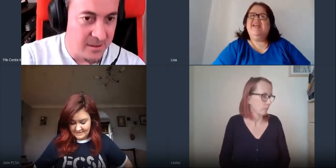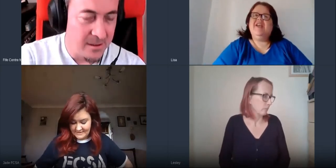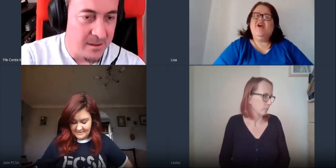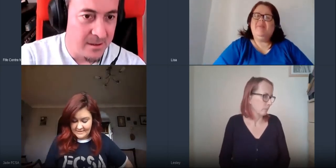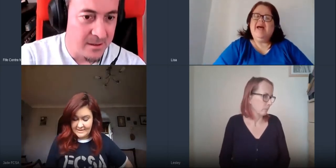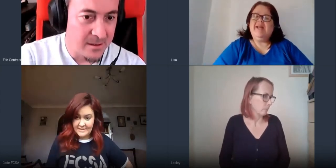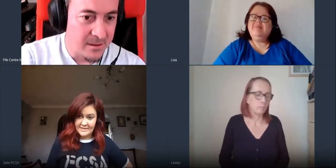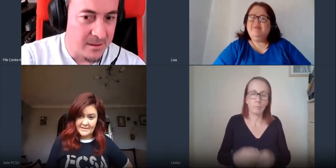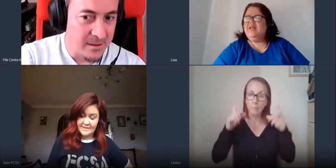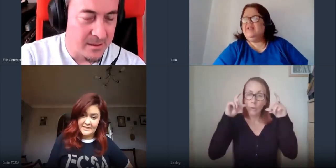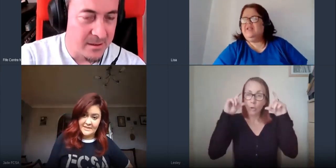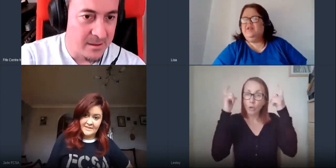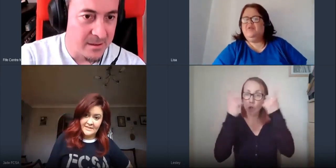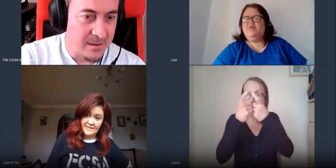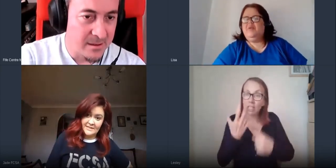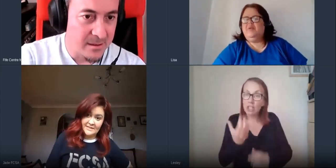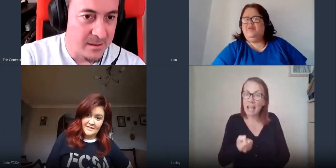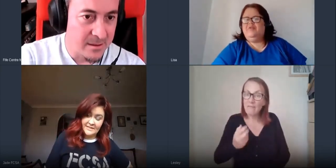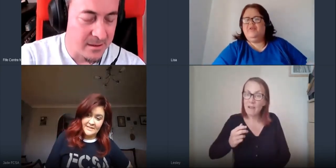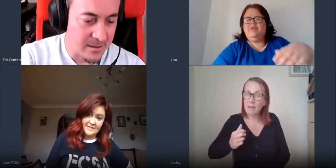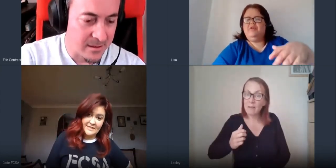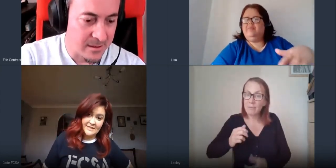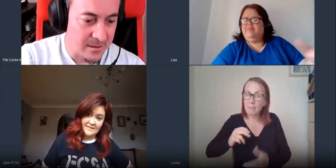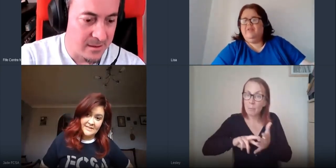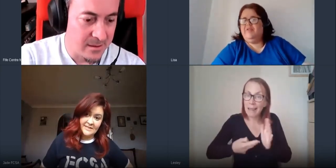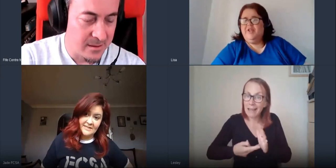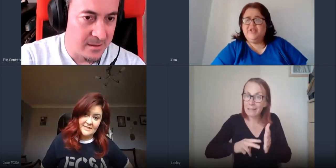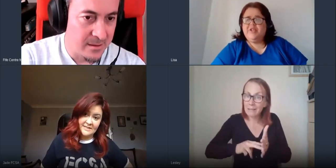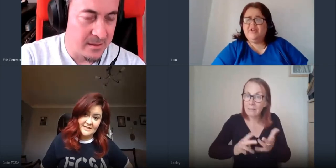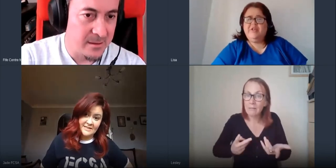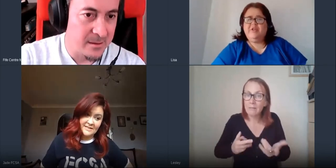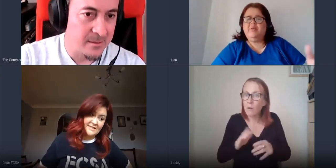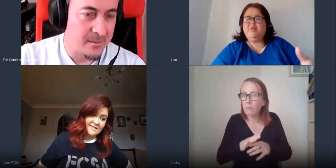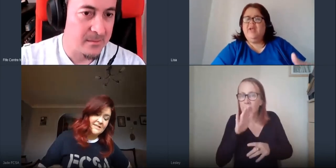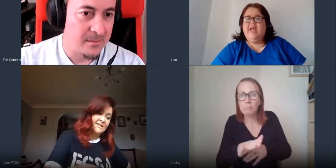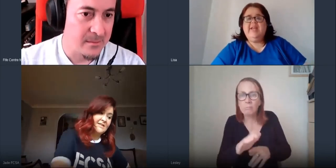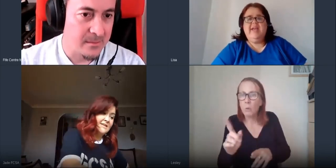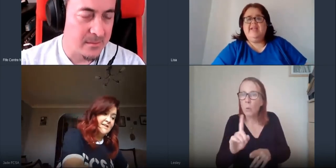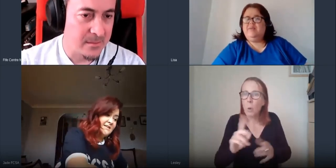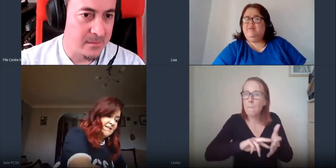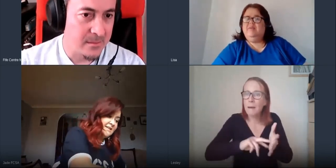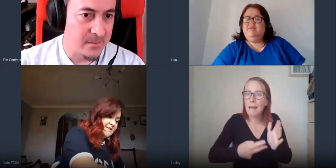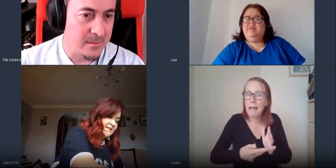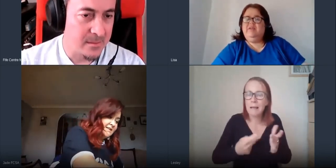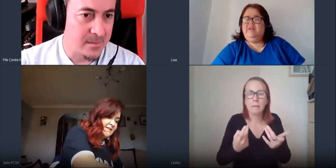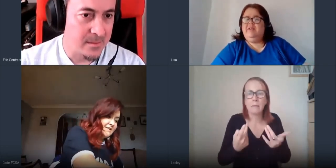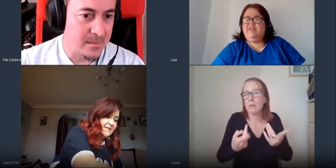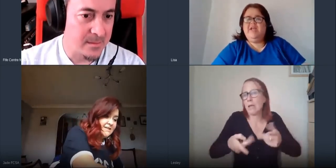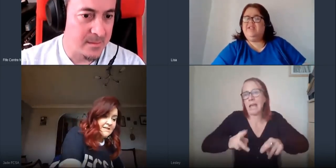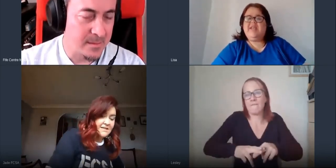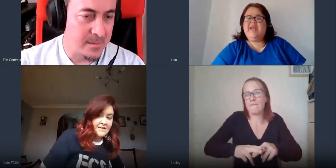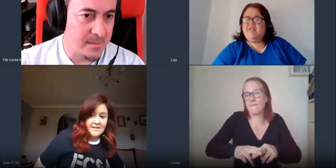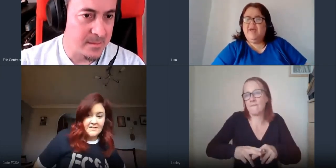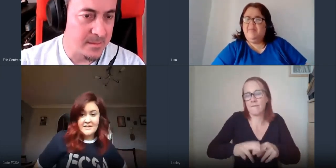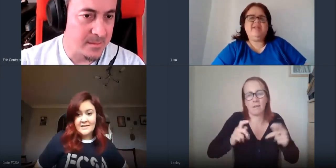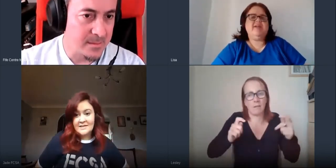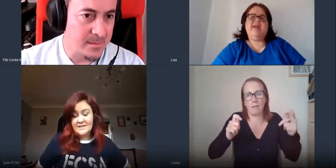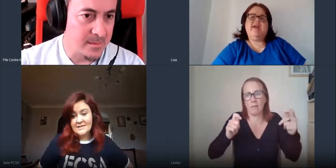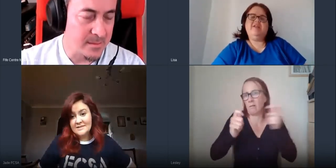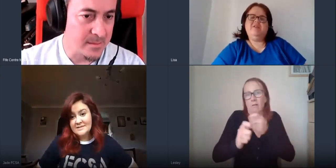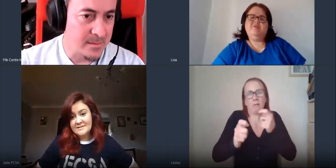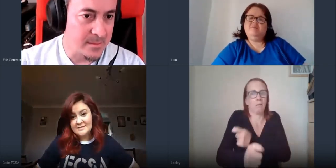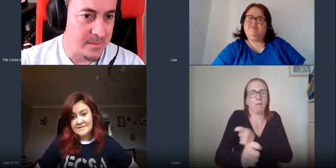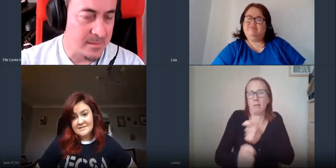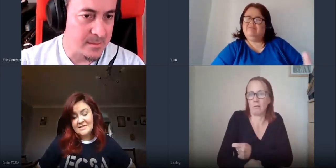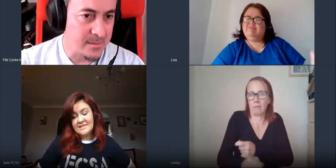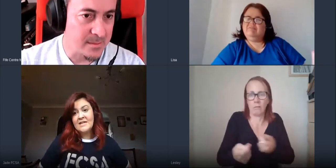it got a plan in place you know for the future you know in case changes have to get made again